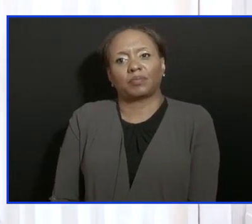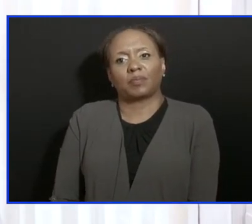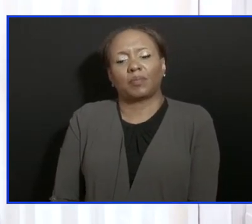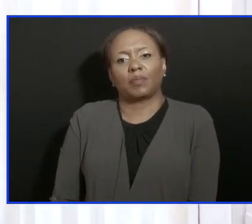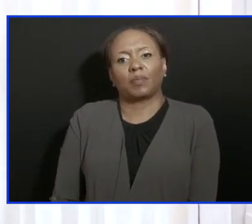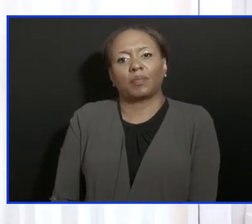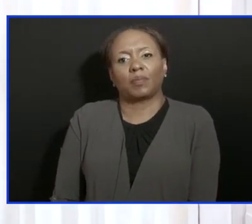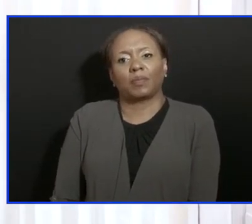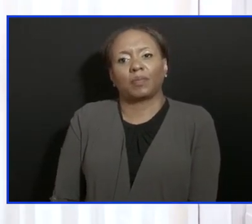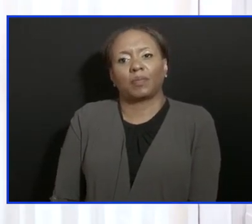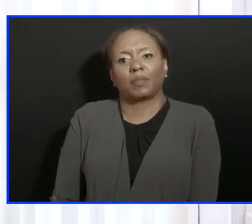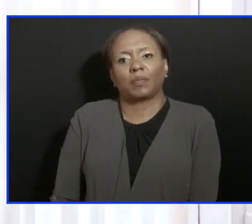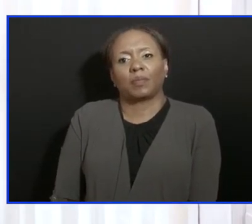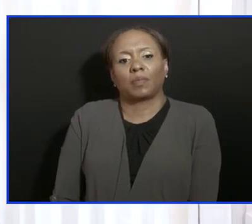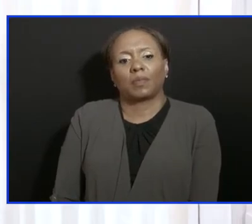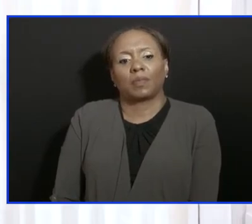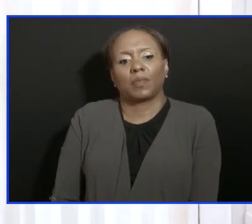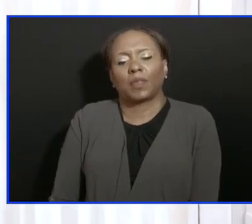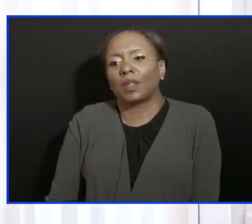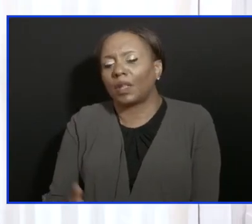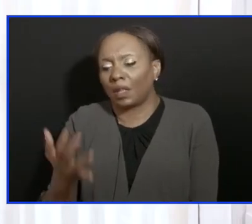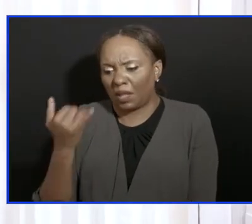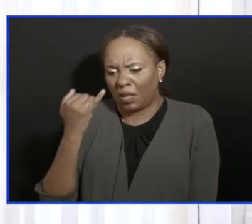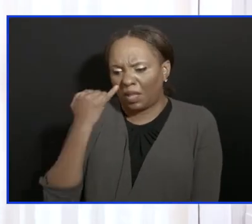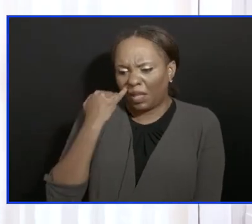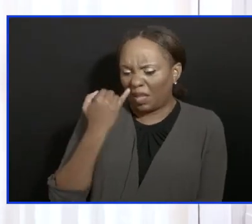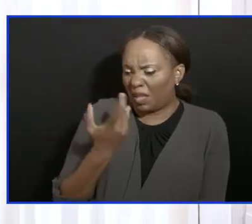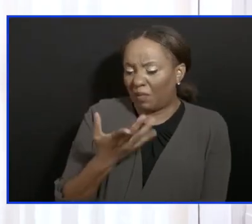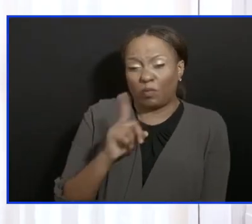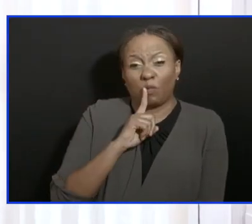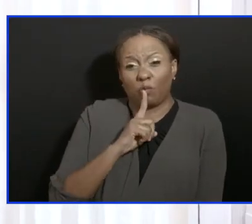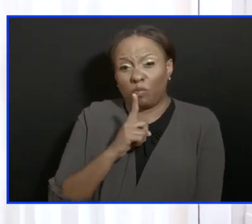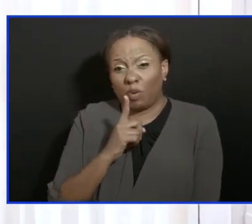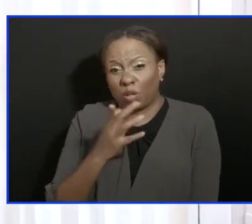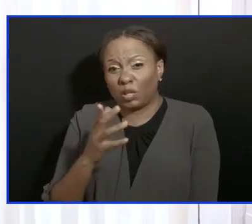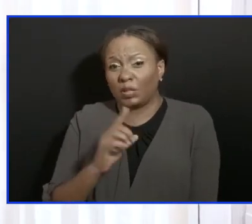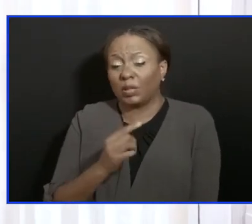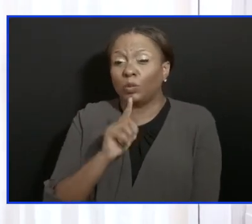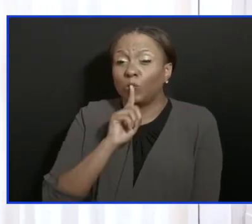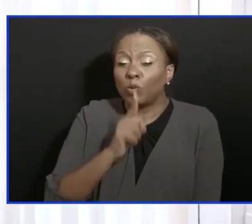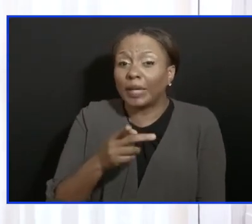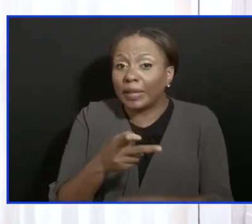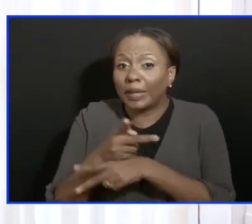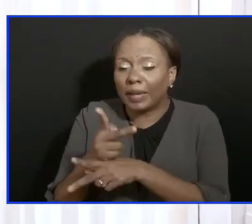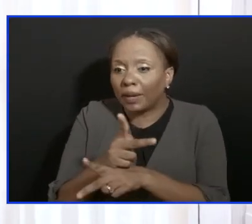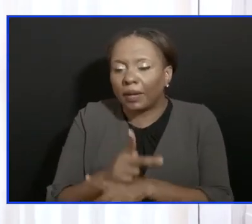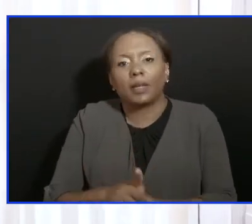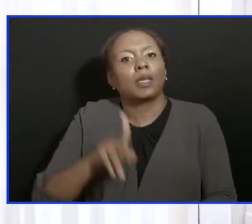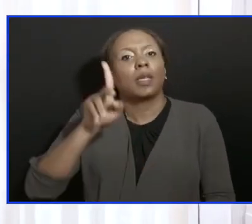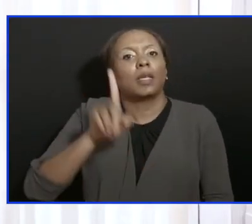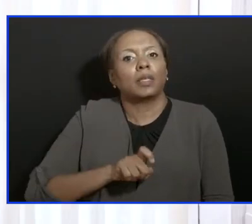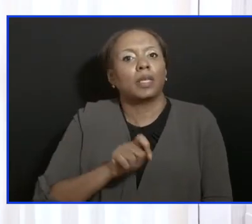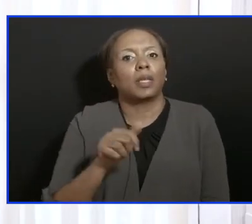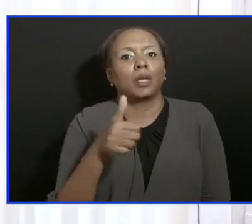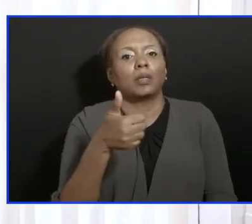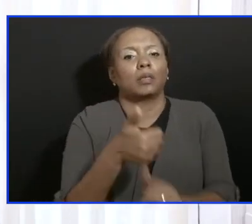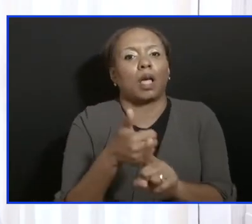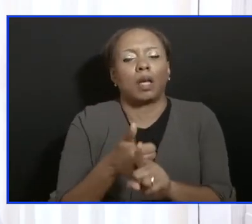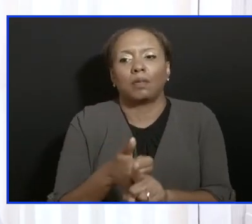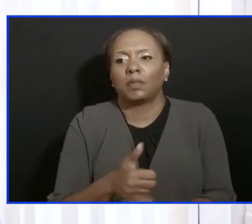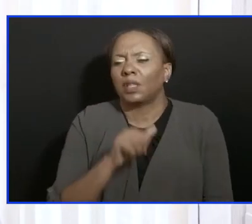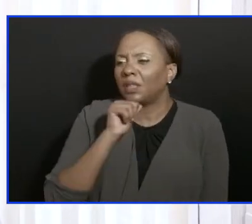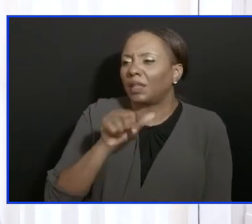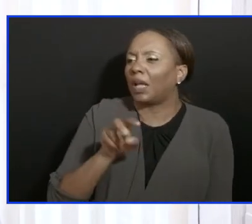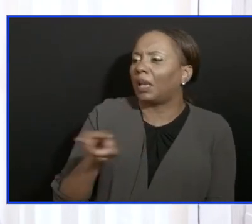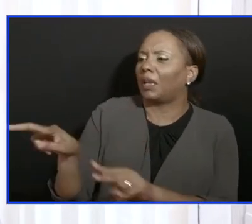somebody else and saying, what are you doing for me? This is the one time you have to look in the mirror and ask yourselves what